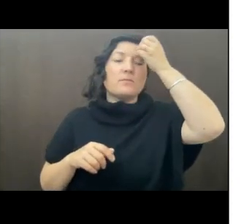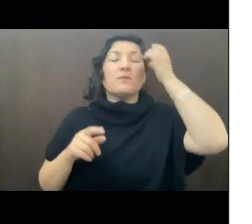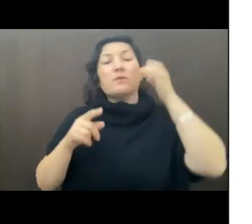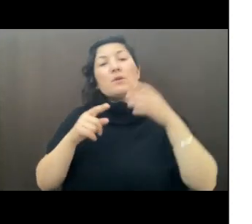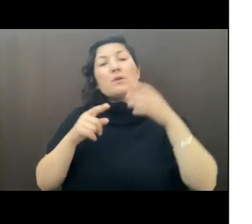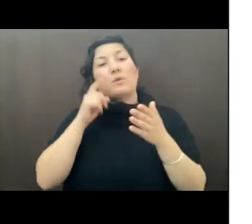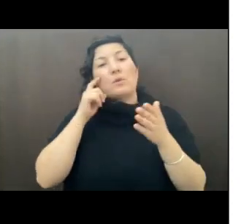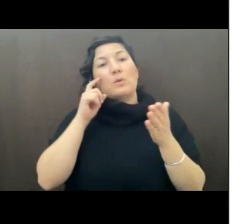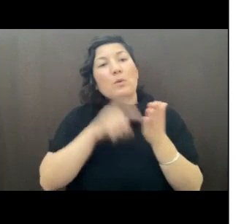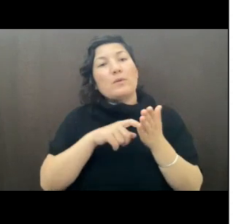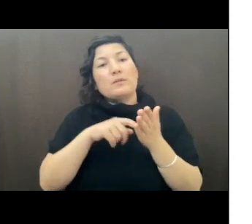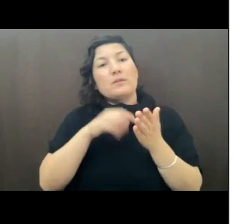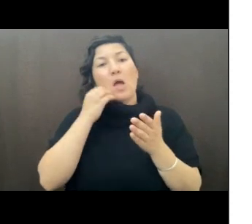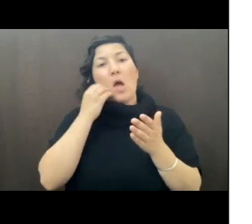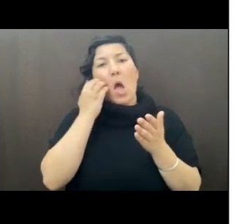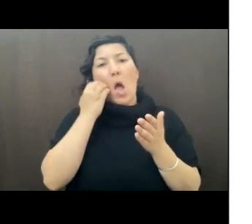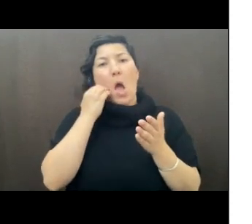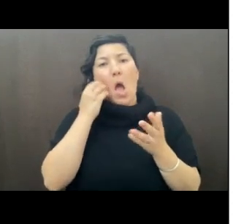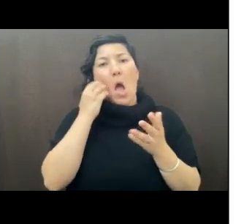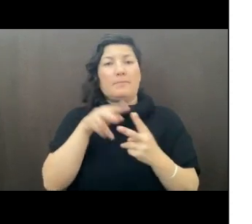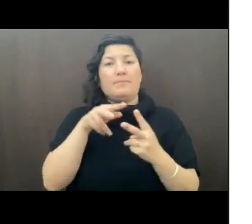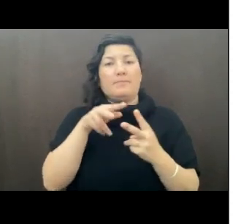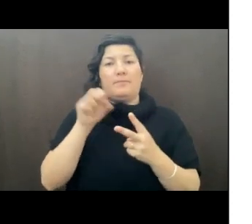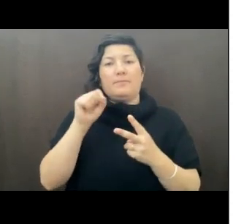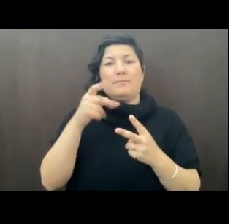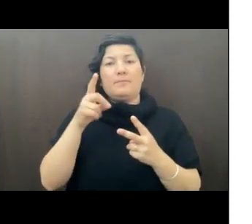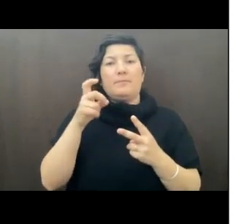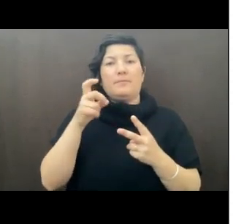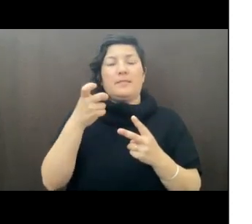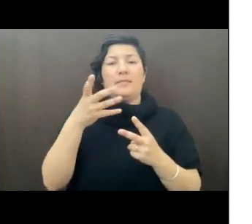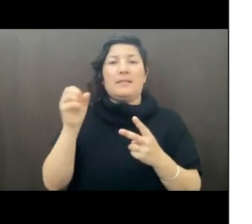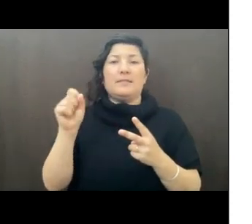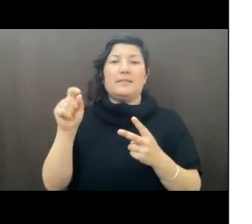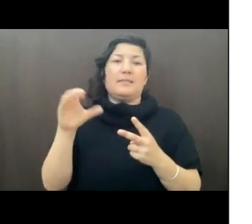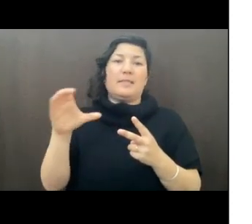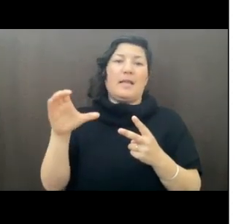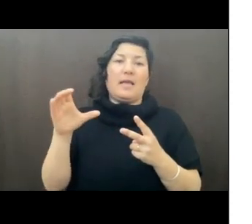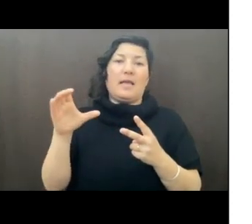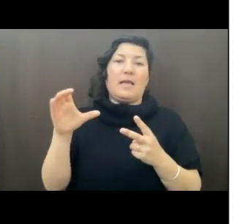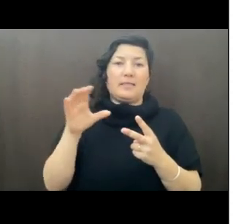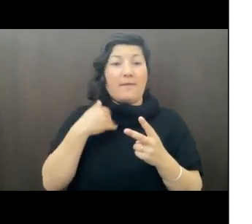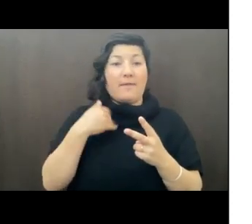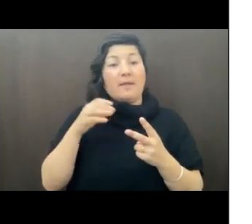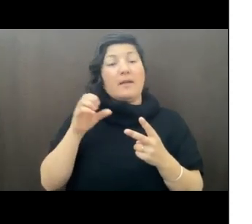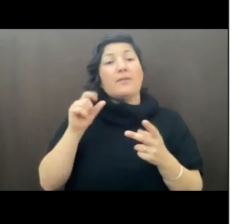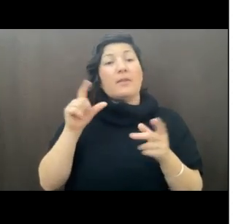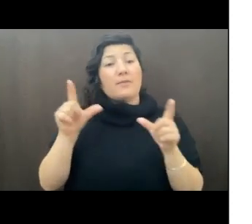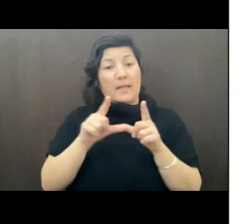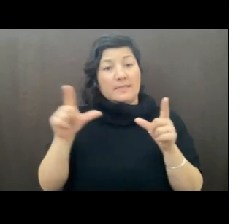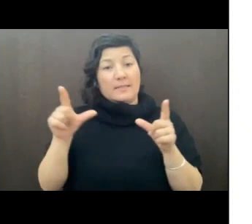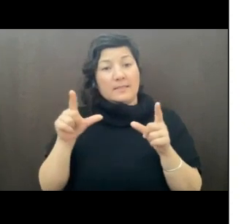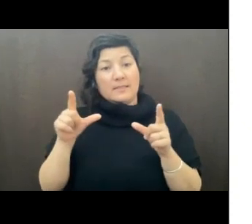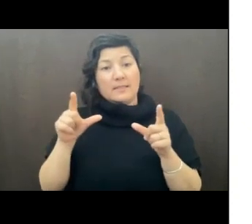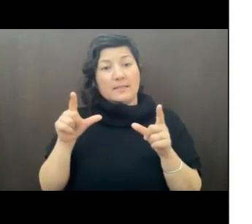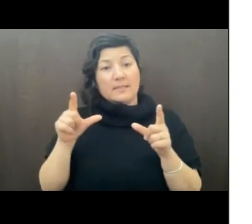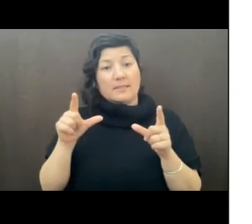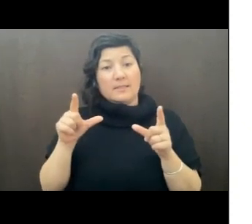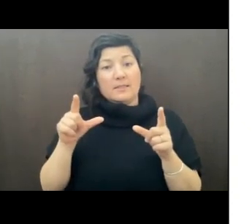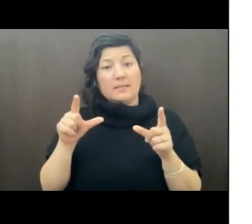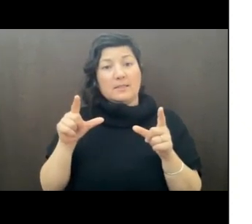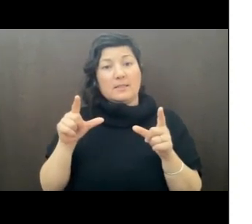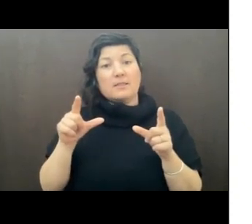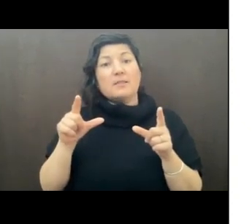the speedX and stack specs have a thing called a license. And it has, it's going to have some information about it.